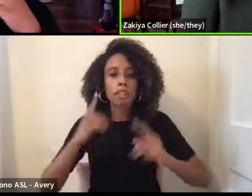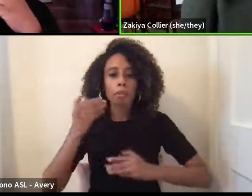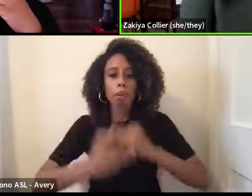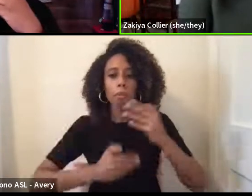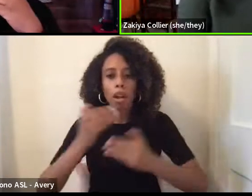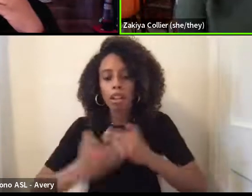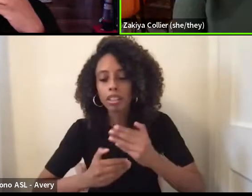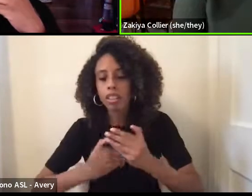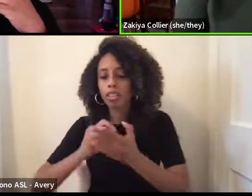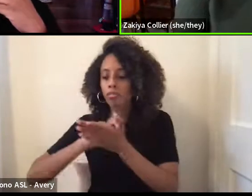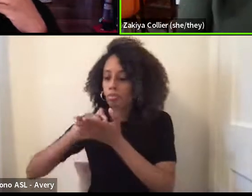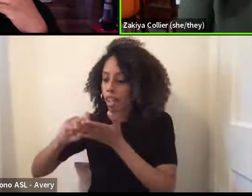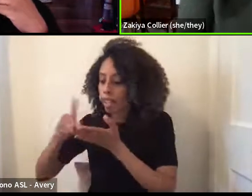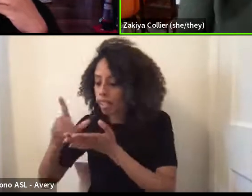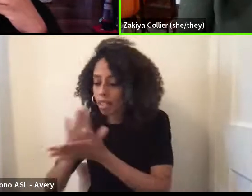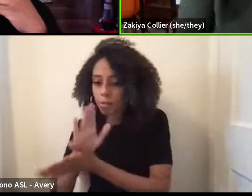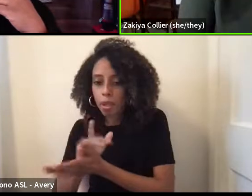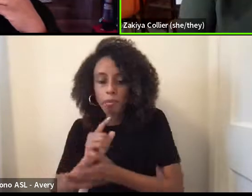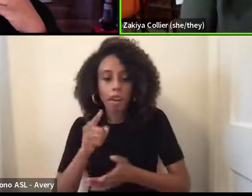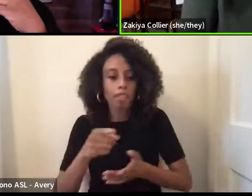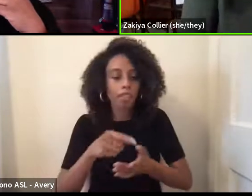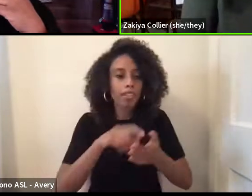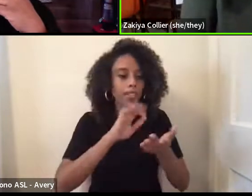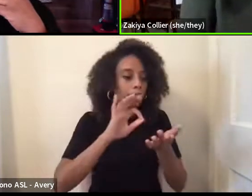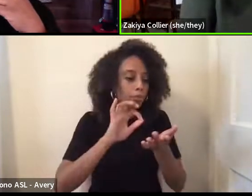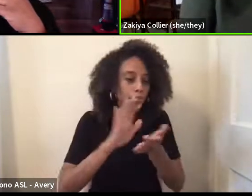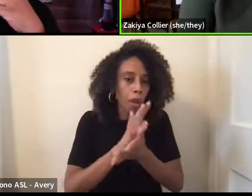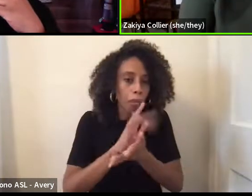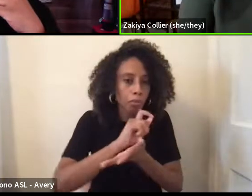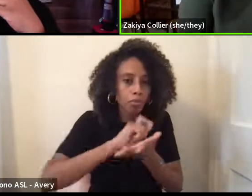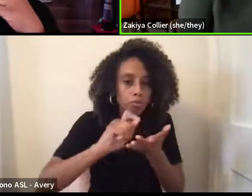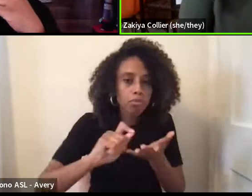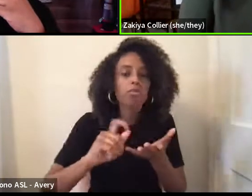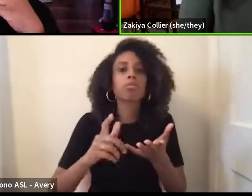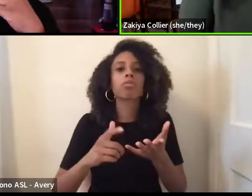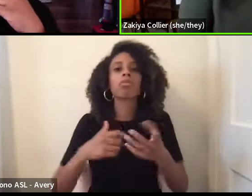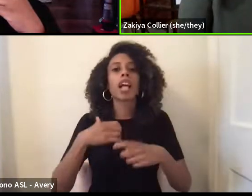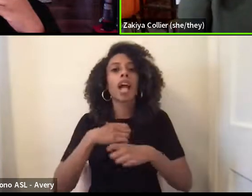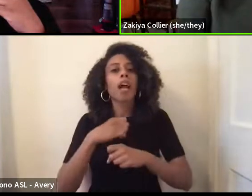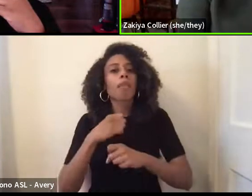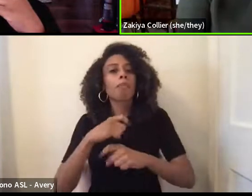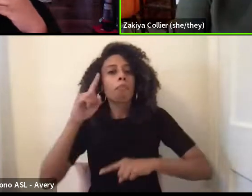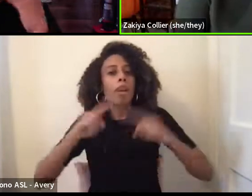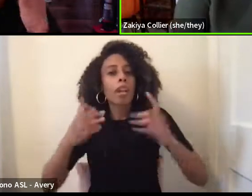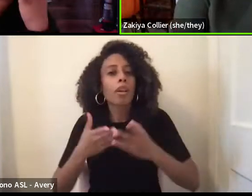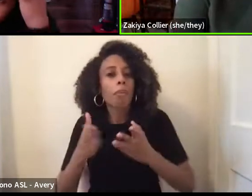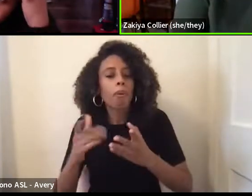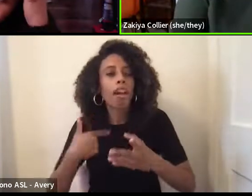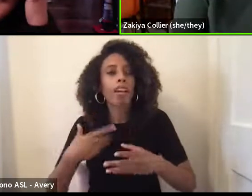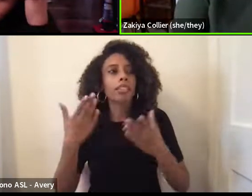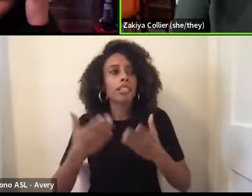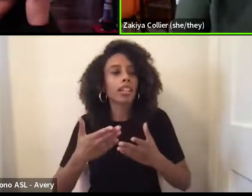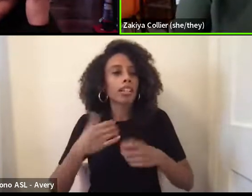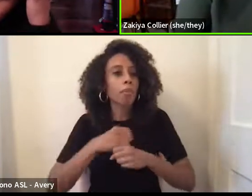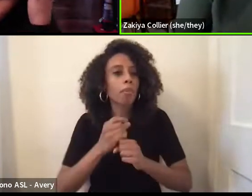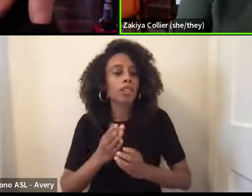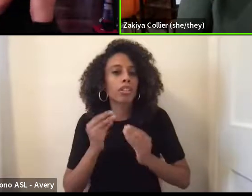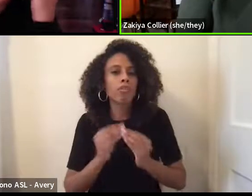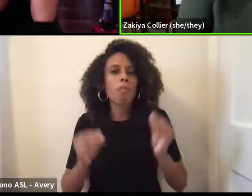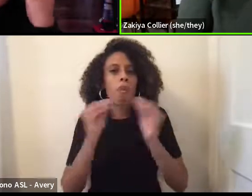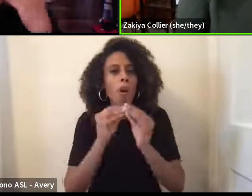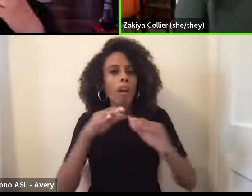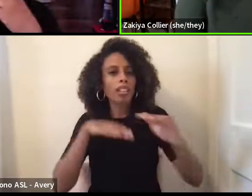you got to fill out this form and this form. And, you know, in many ways that, that makes it more accessible and makes people not want to go through the full process